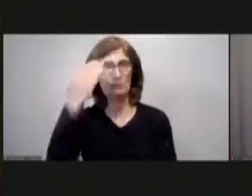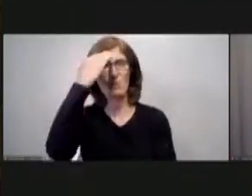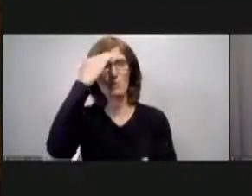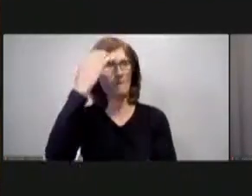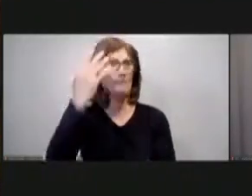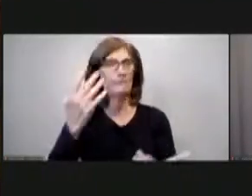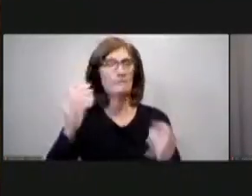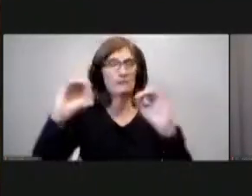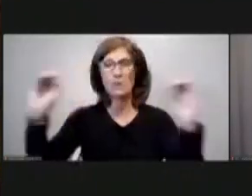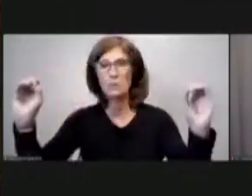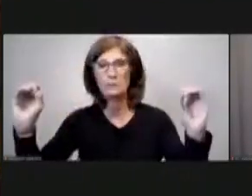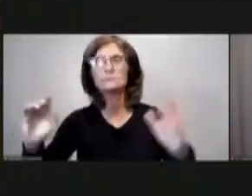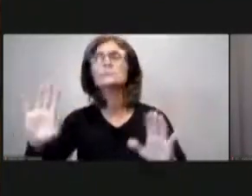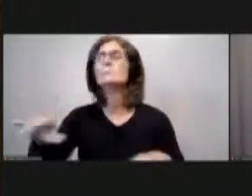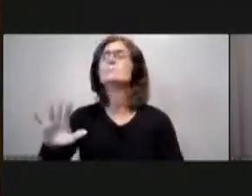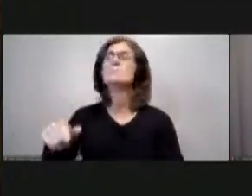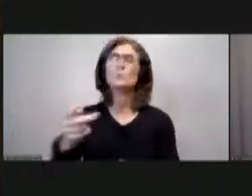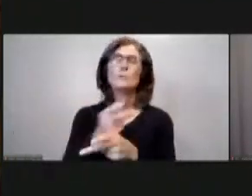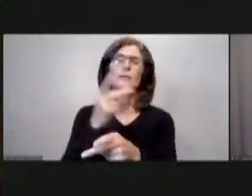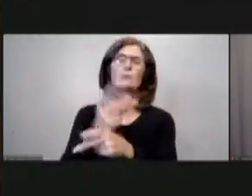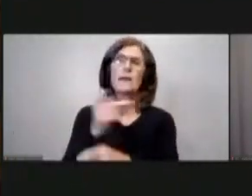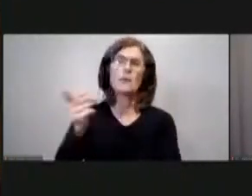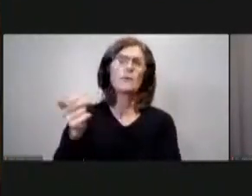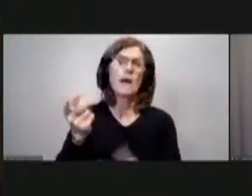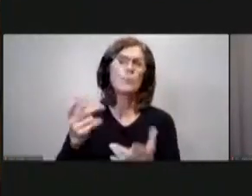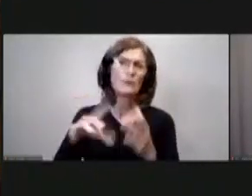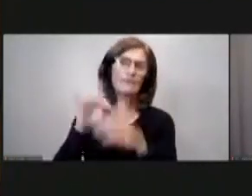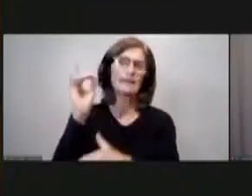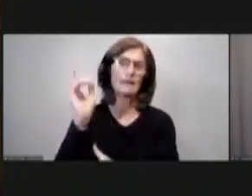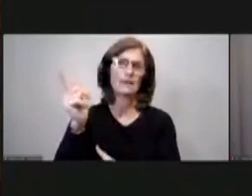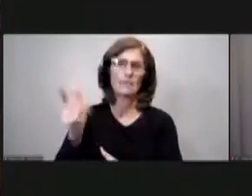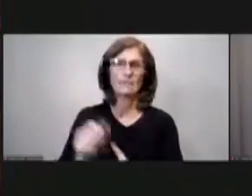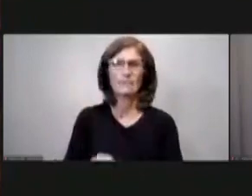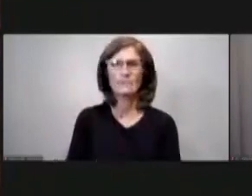not so we'll figure it out i'll do it after the fact the director